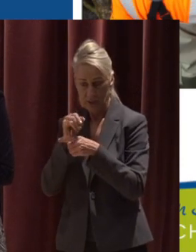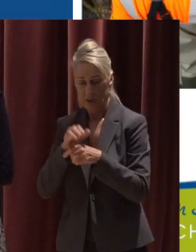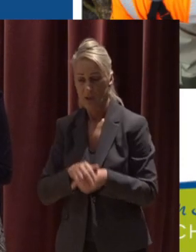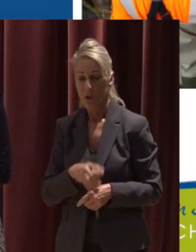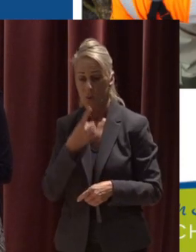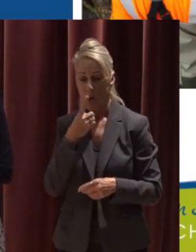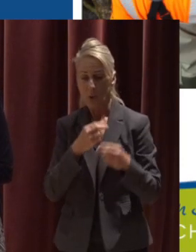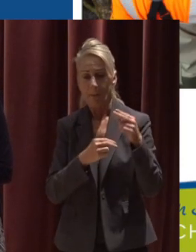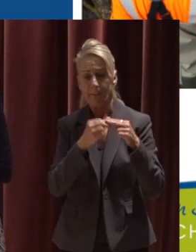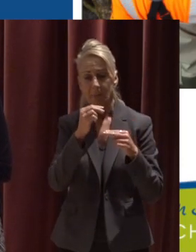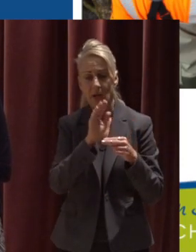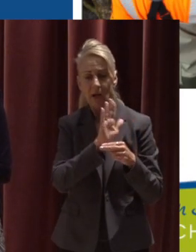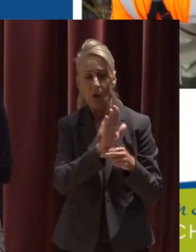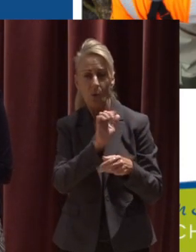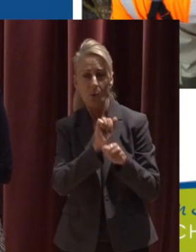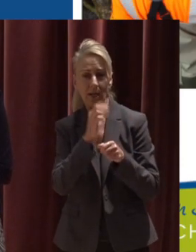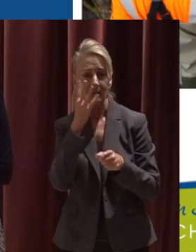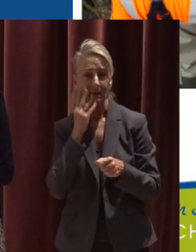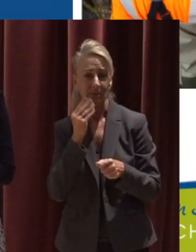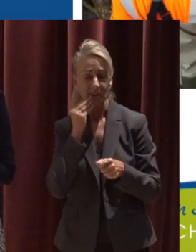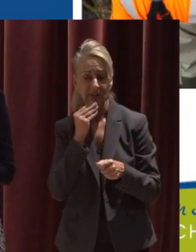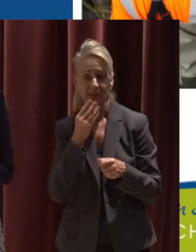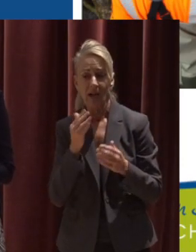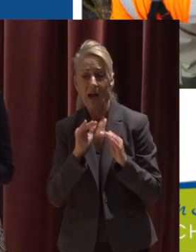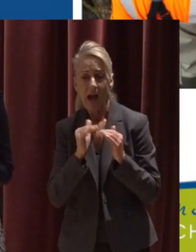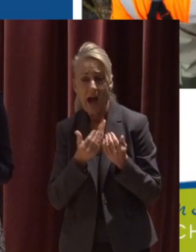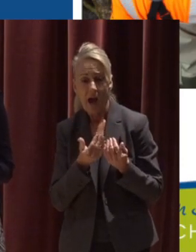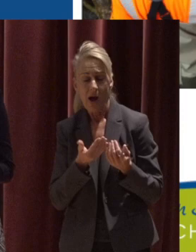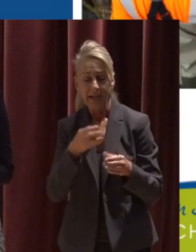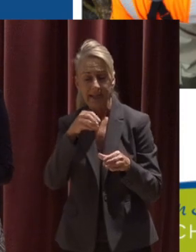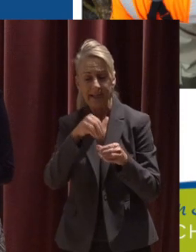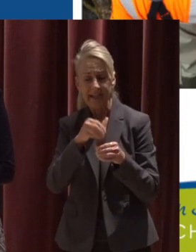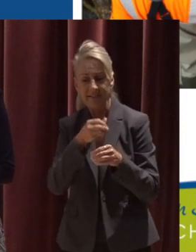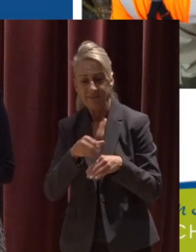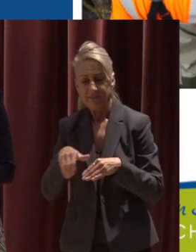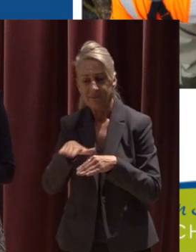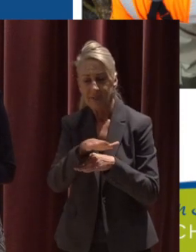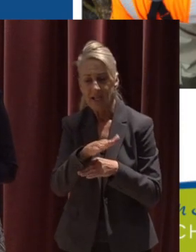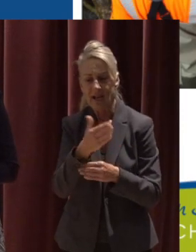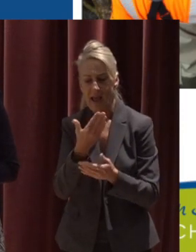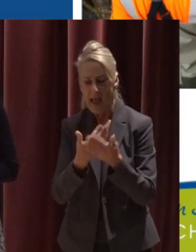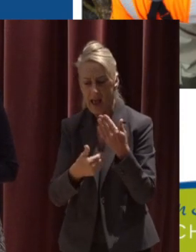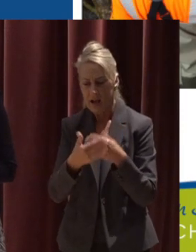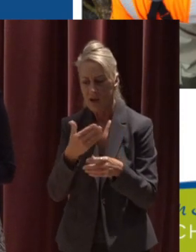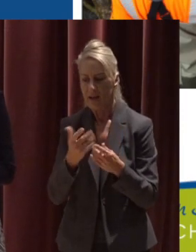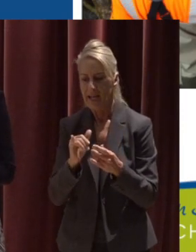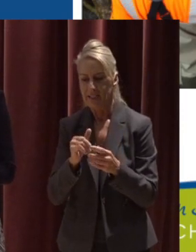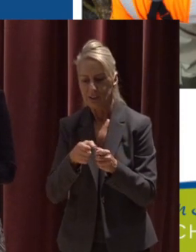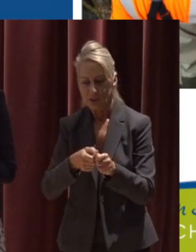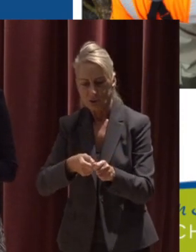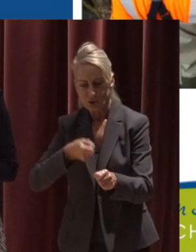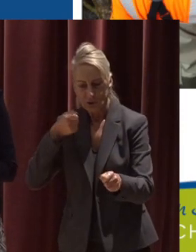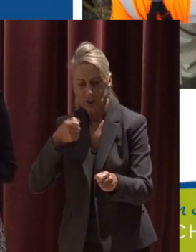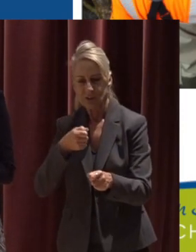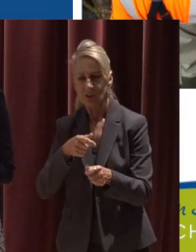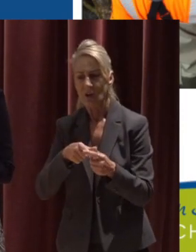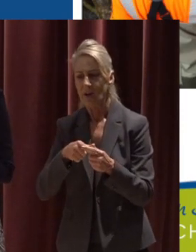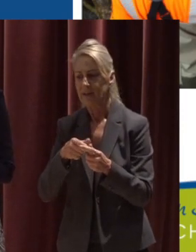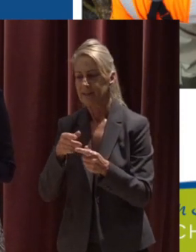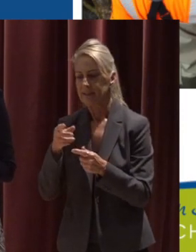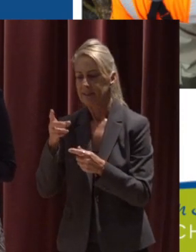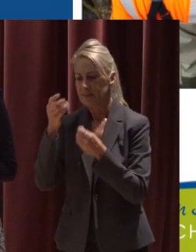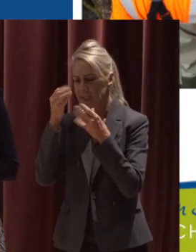is to build work experience This is done by using in the field hands-on tools such as chainsaws But also data collection